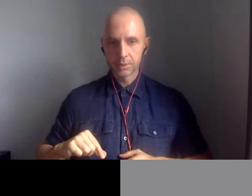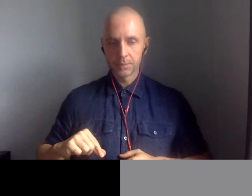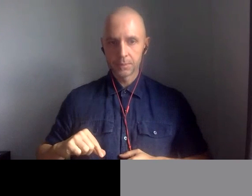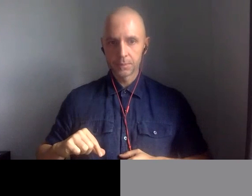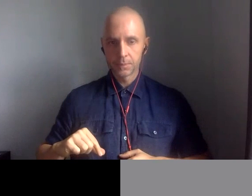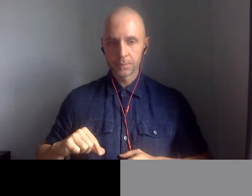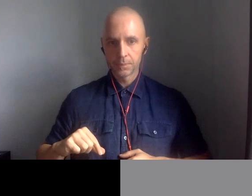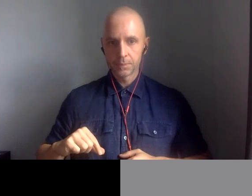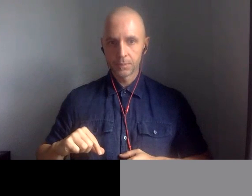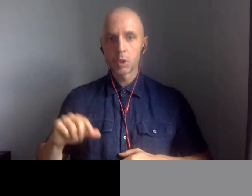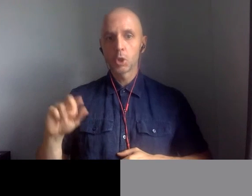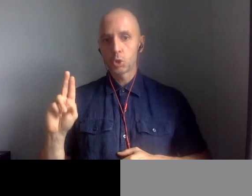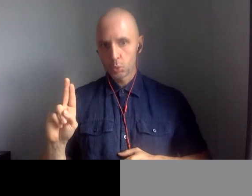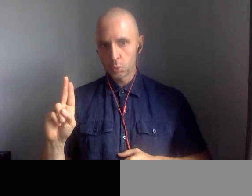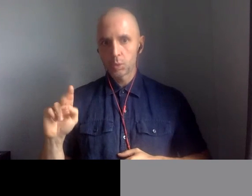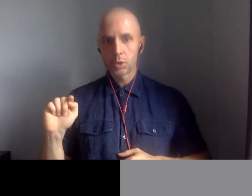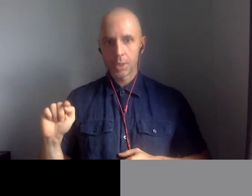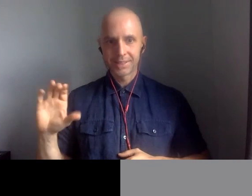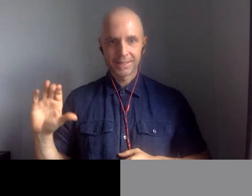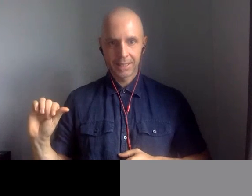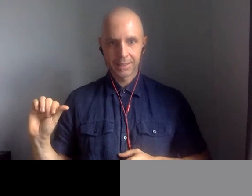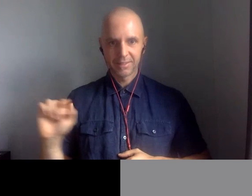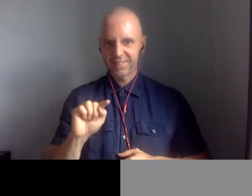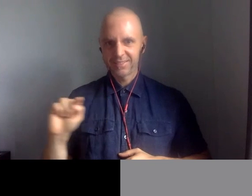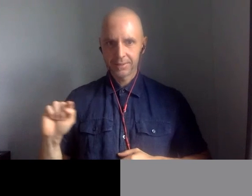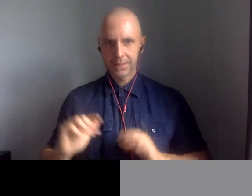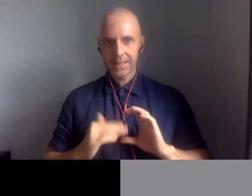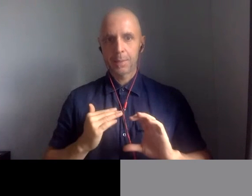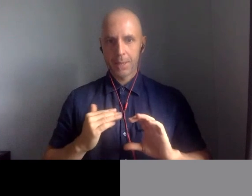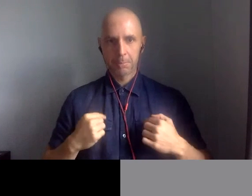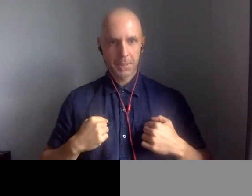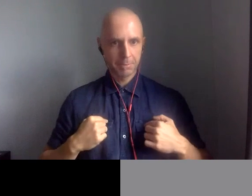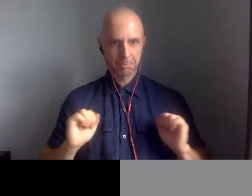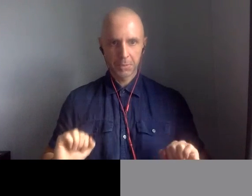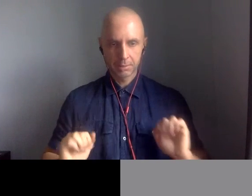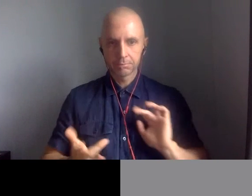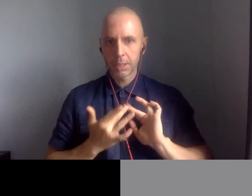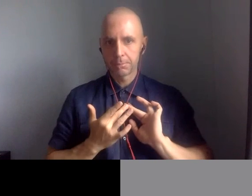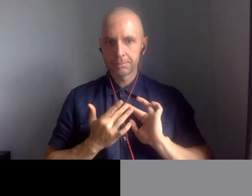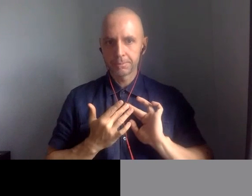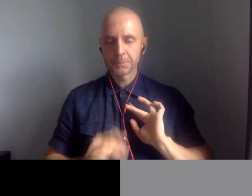at queensu.ca. And I'm happy to continue this discussion.